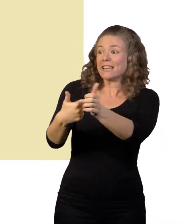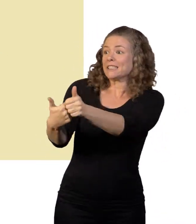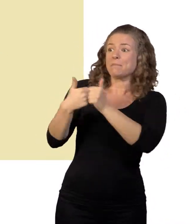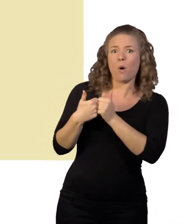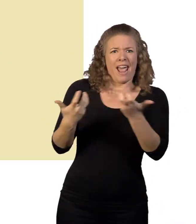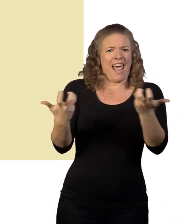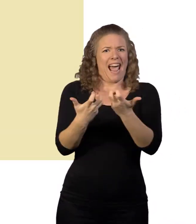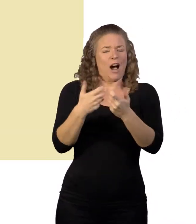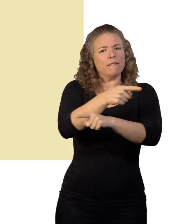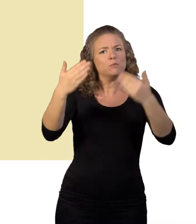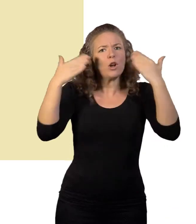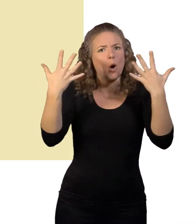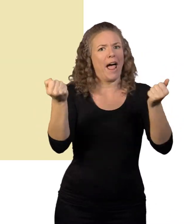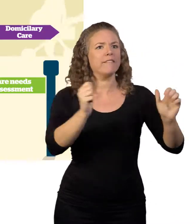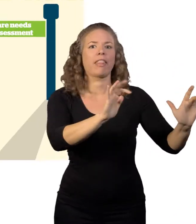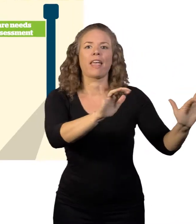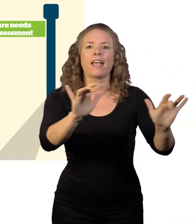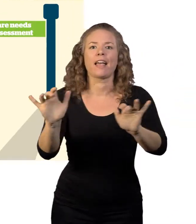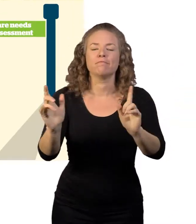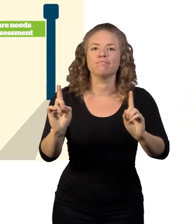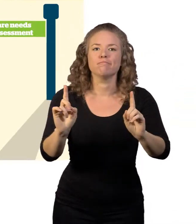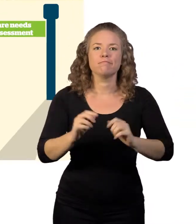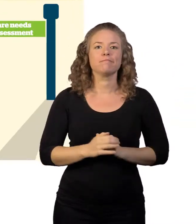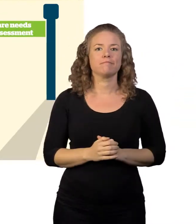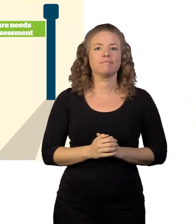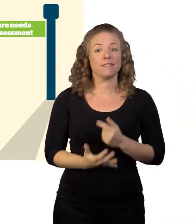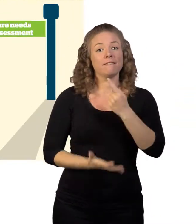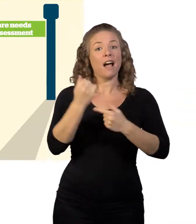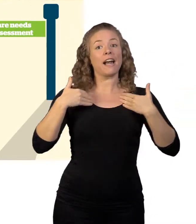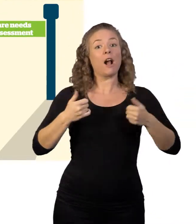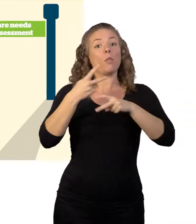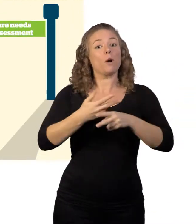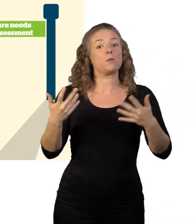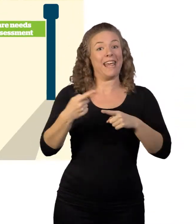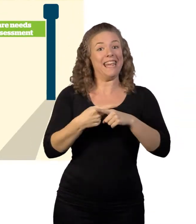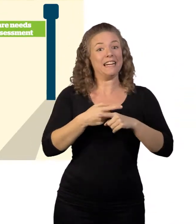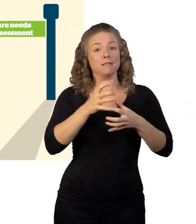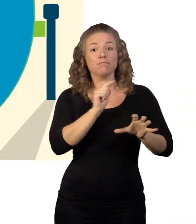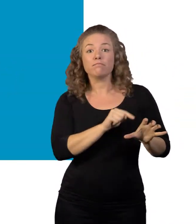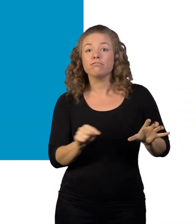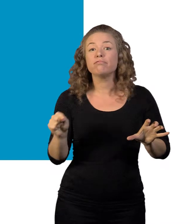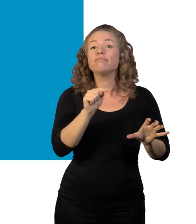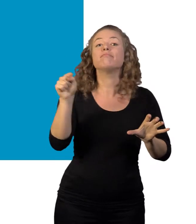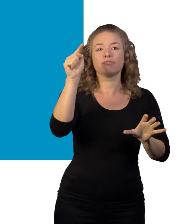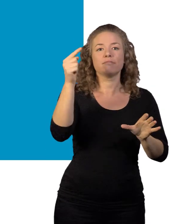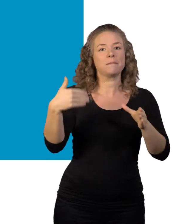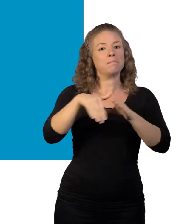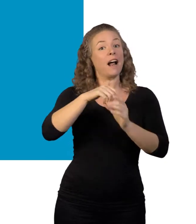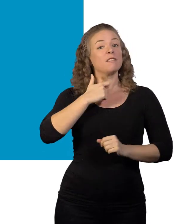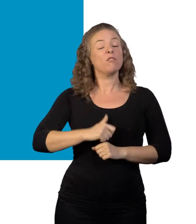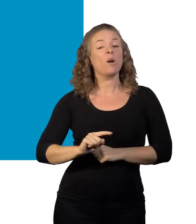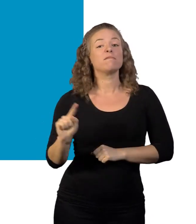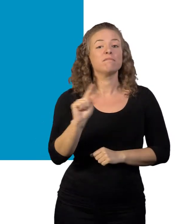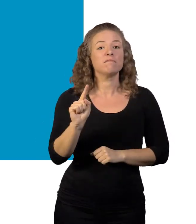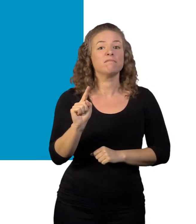access to a service or receive the right support if you don't even know it exists? You can find a health watch in each area of